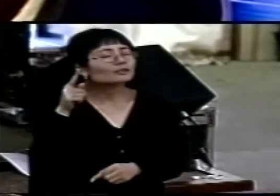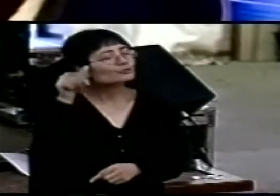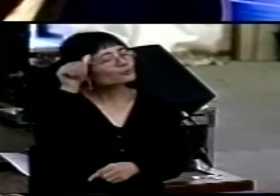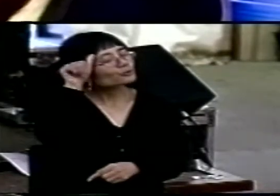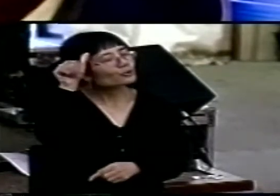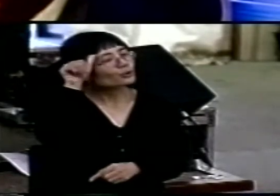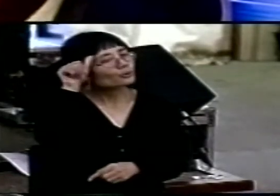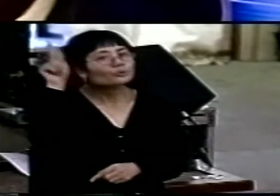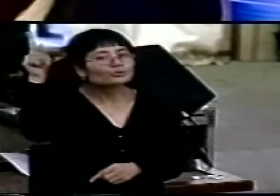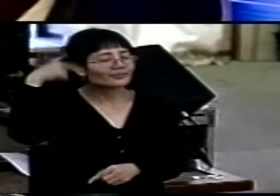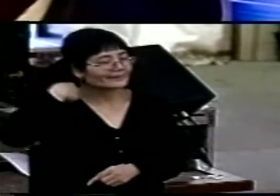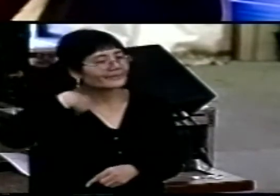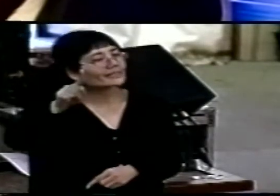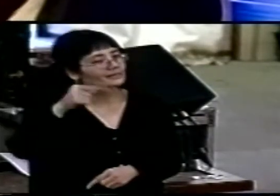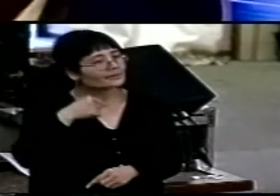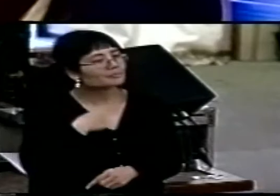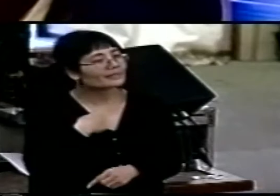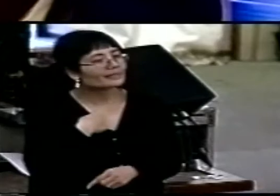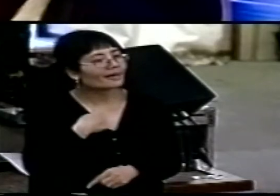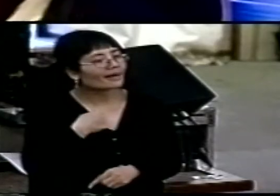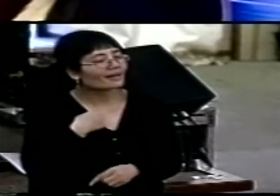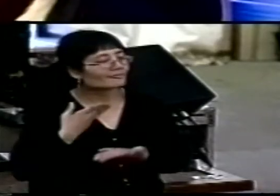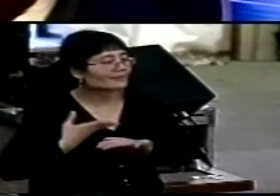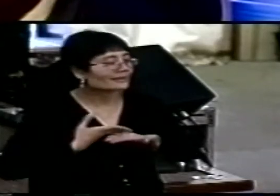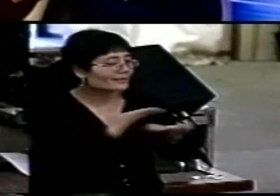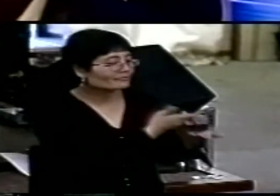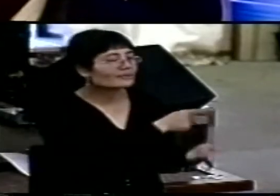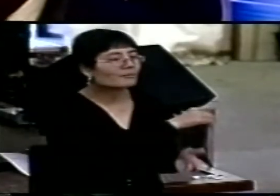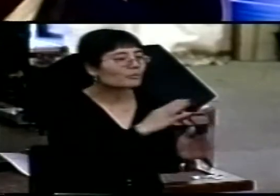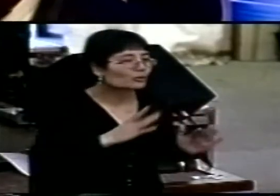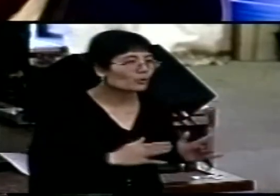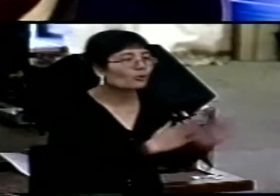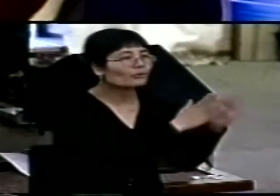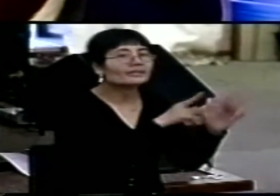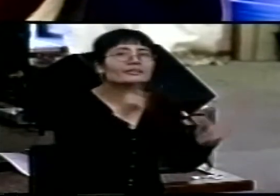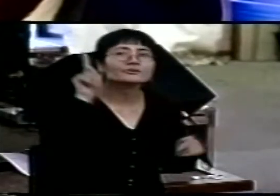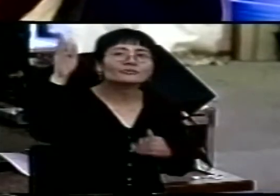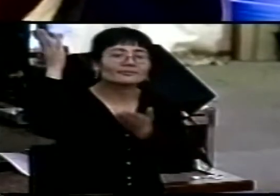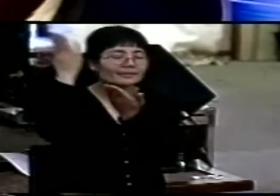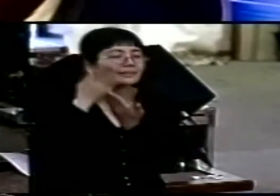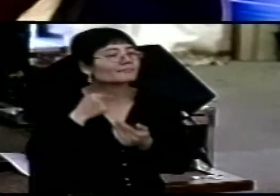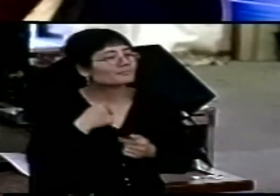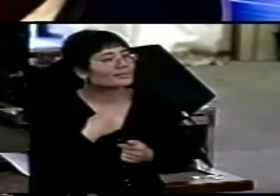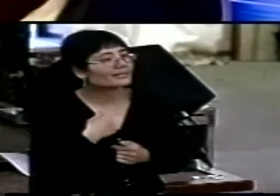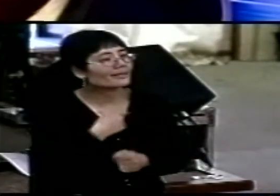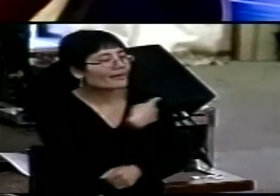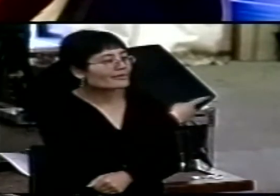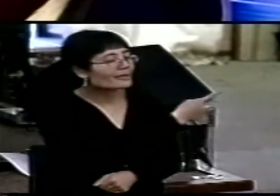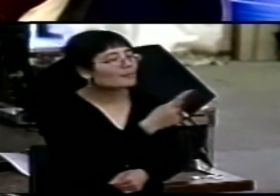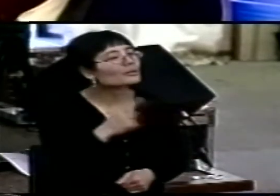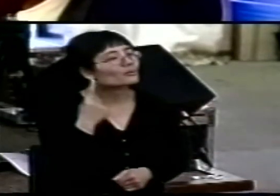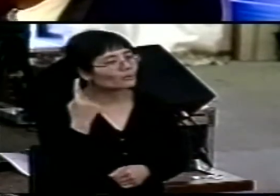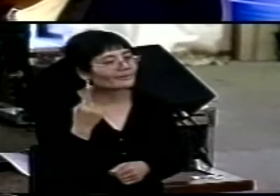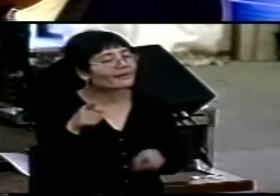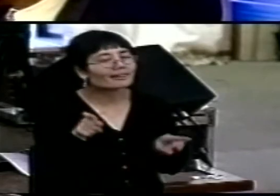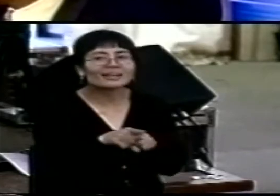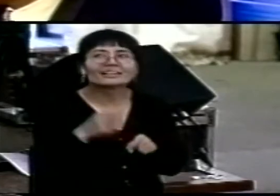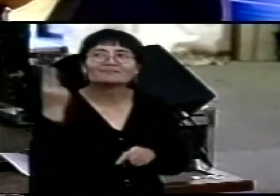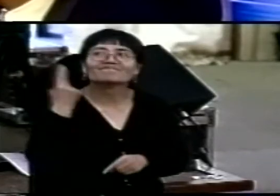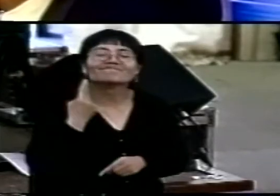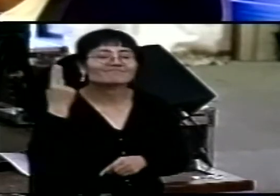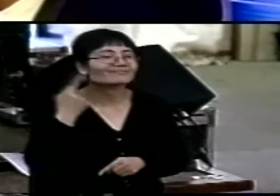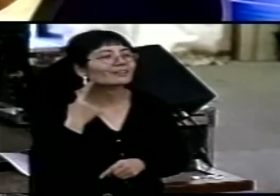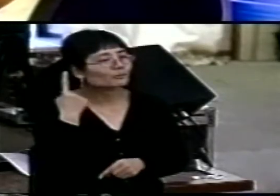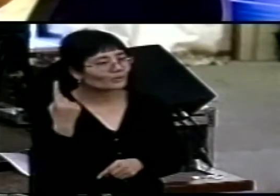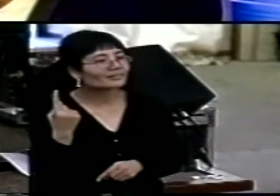I have given them the glory you gave to me that they may be one as we are one. It's